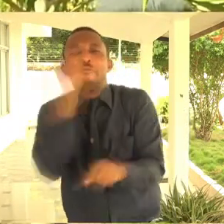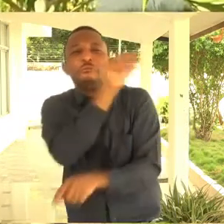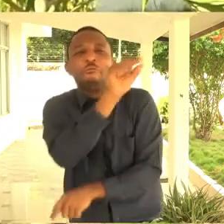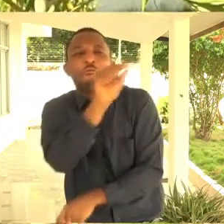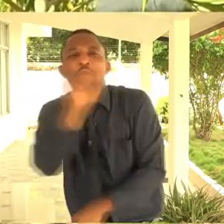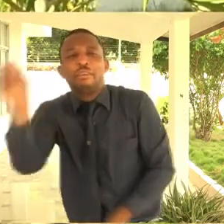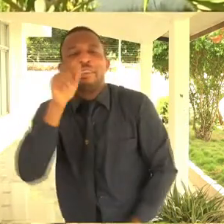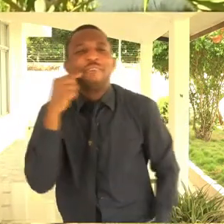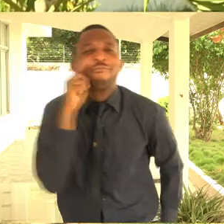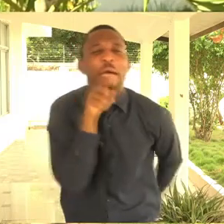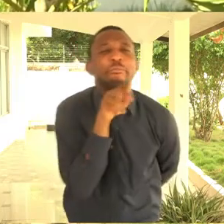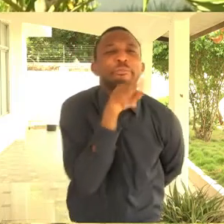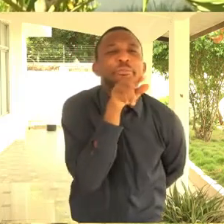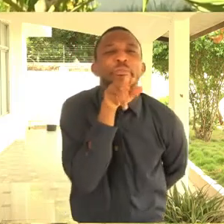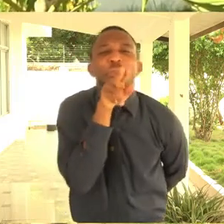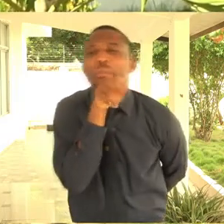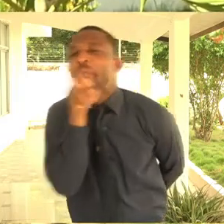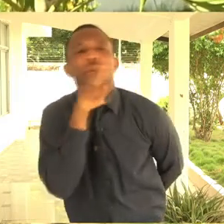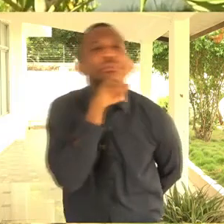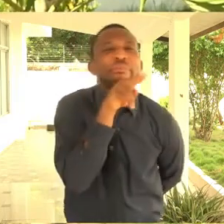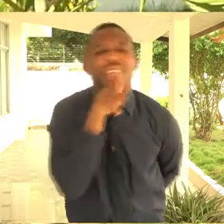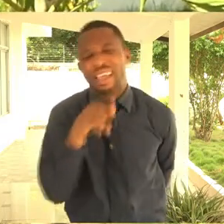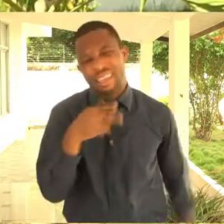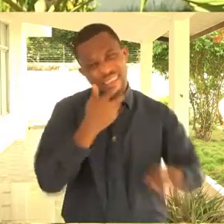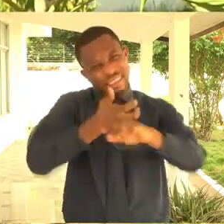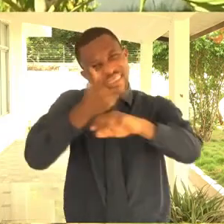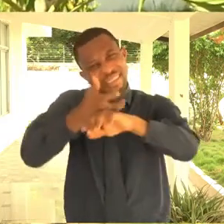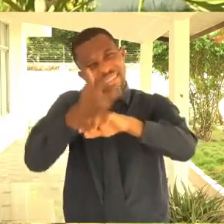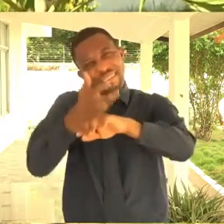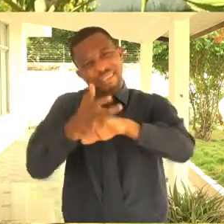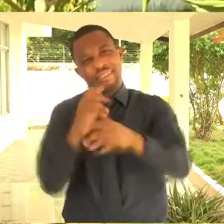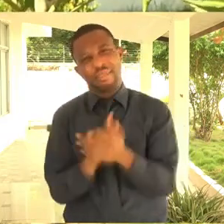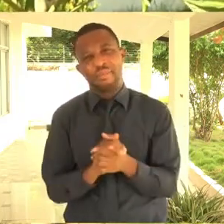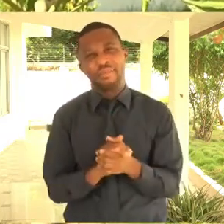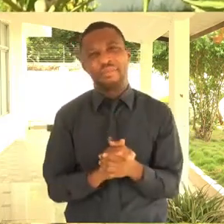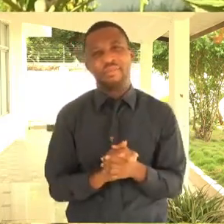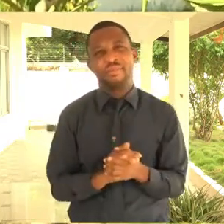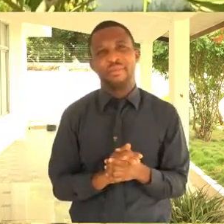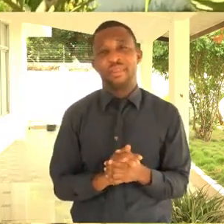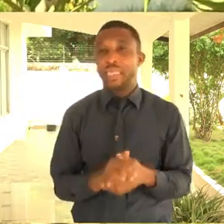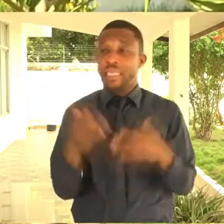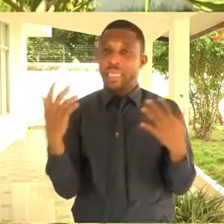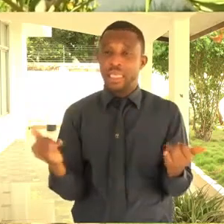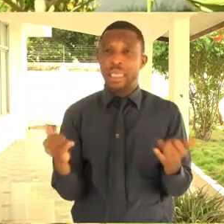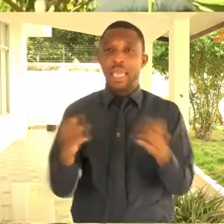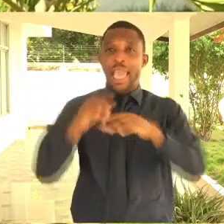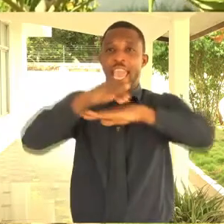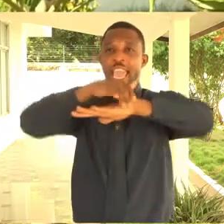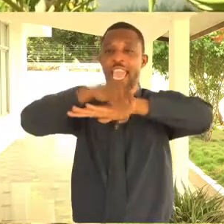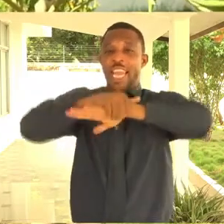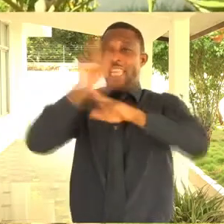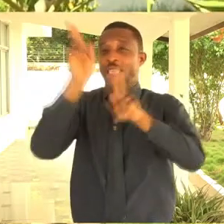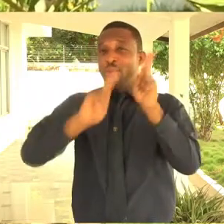there are people in England who presumably should speak English and understand